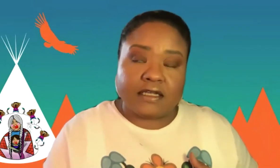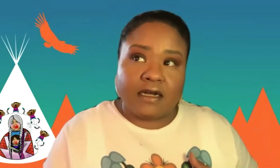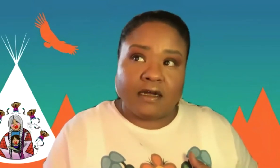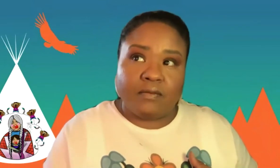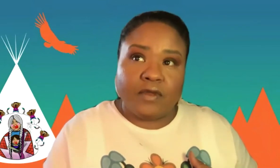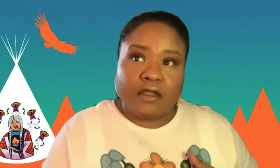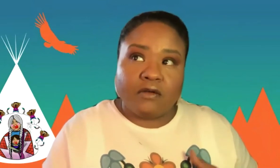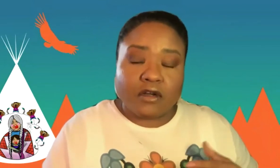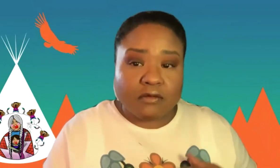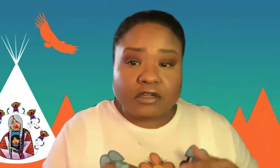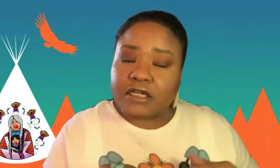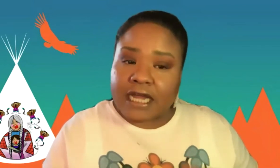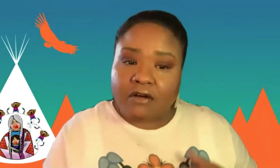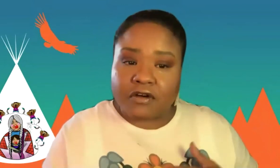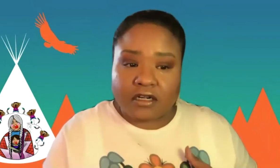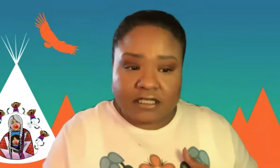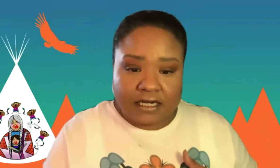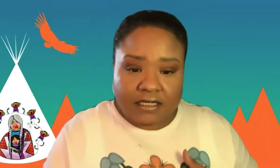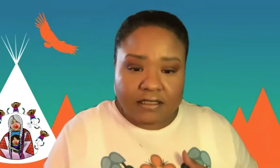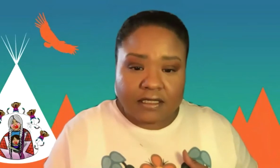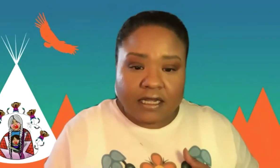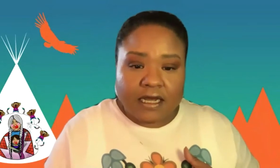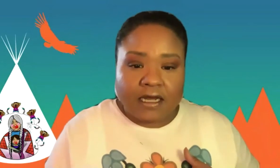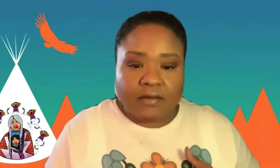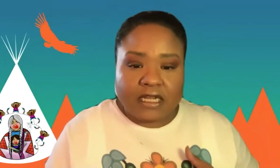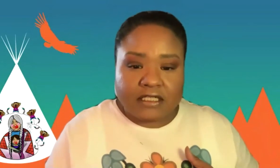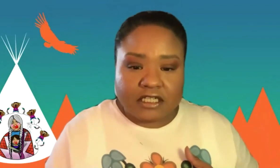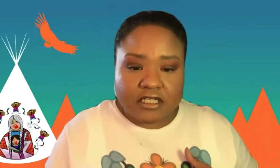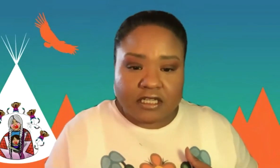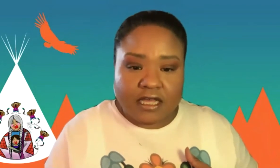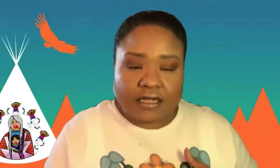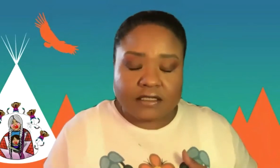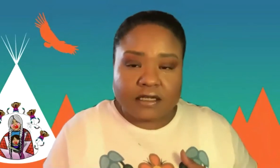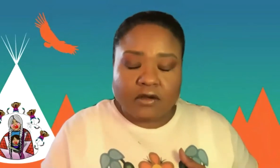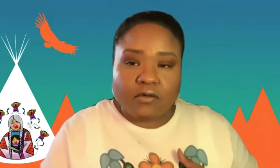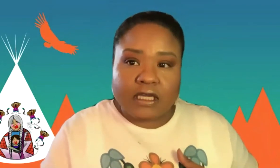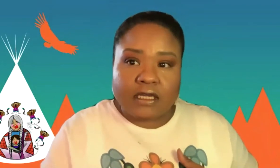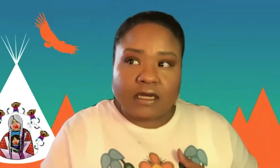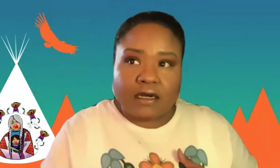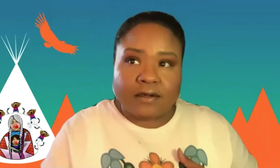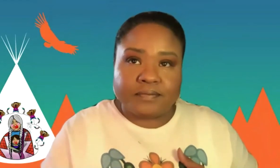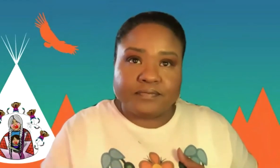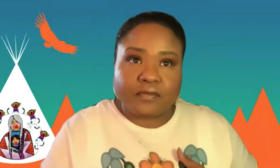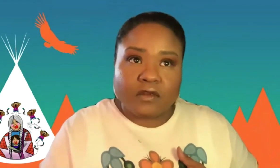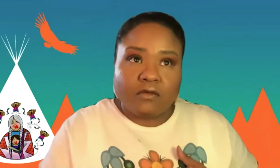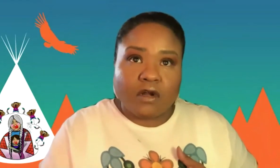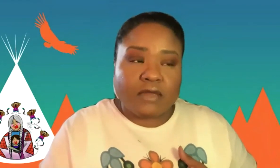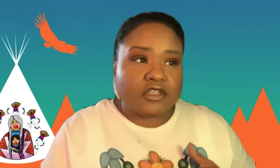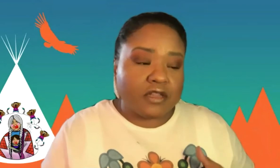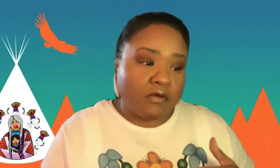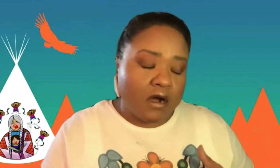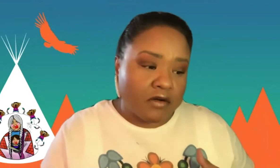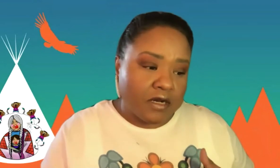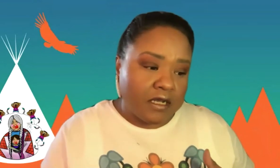the work that we're doing now for our descendants. In addition to that, we want